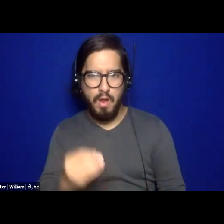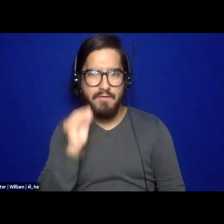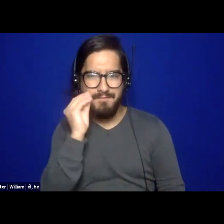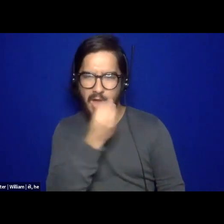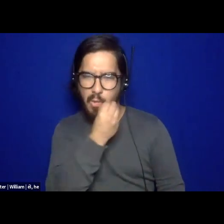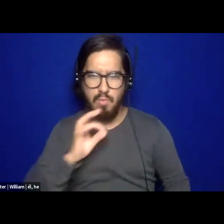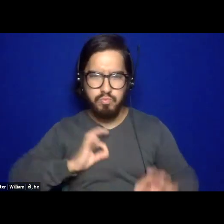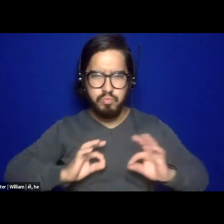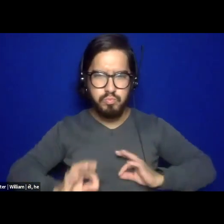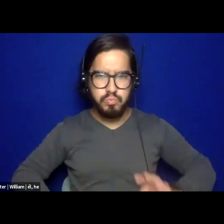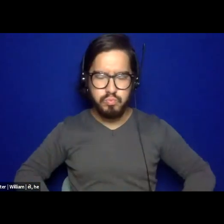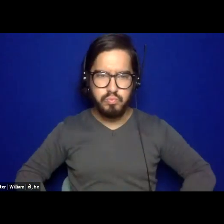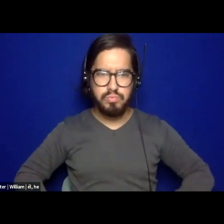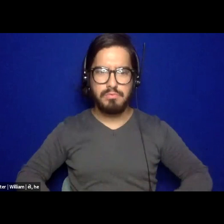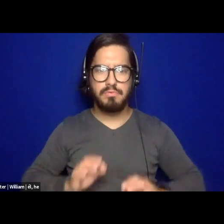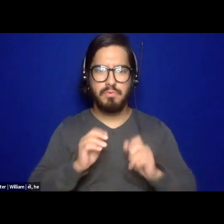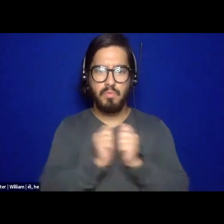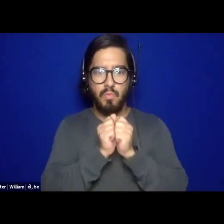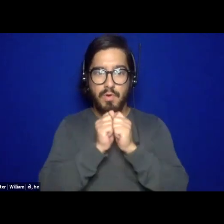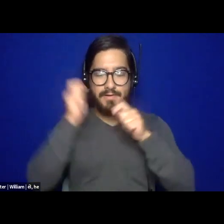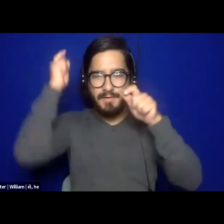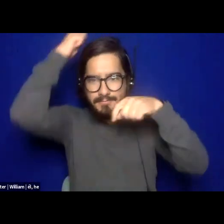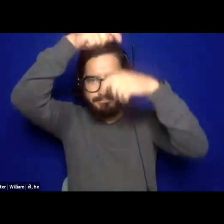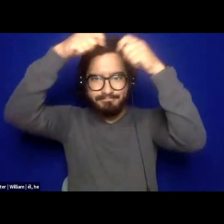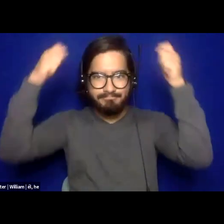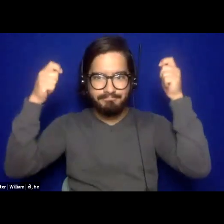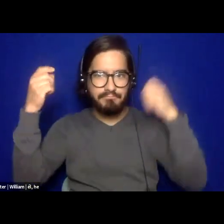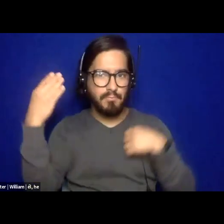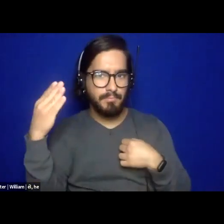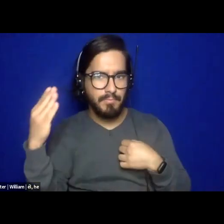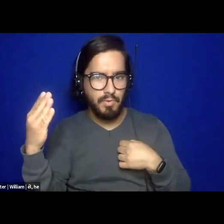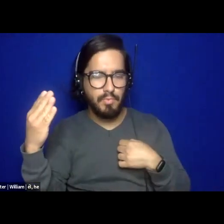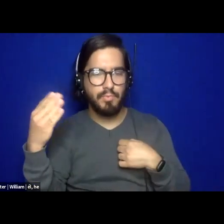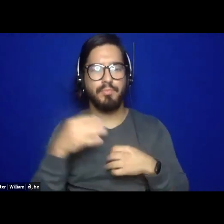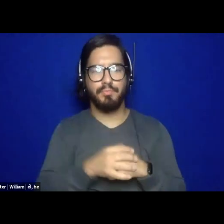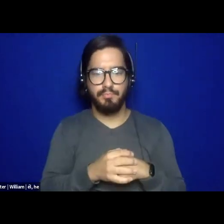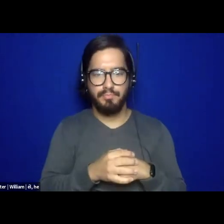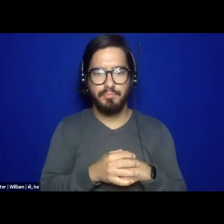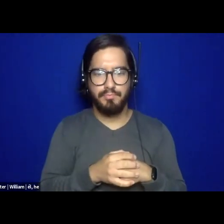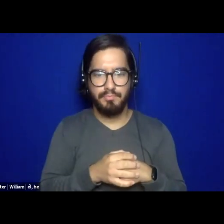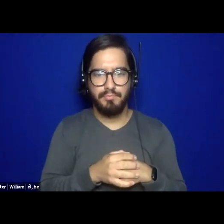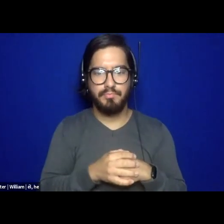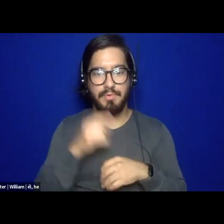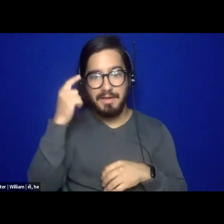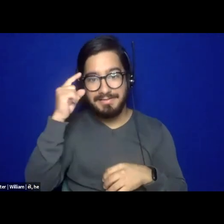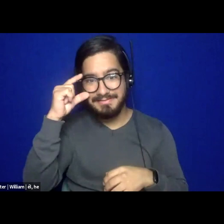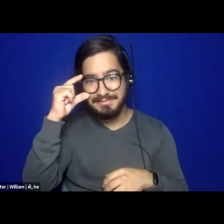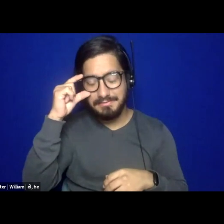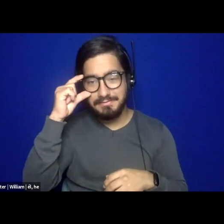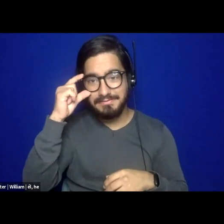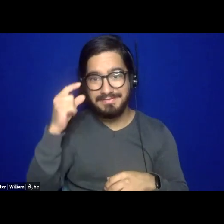um, a blue head wrap, um, dark framed glasses. I am chocolate brown,